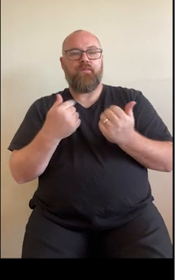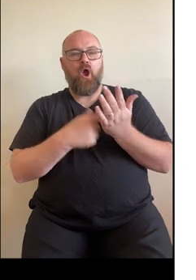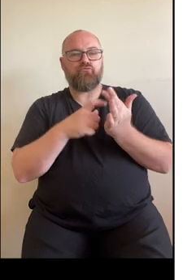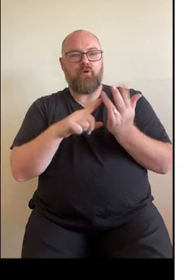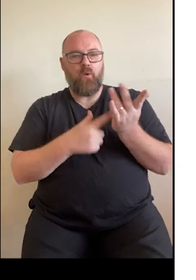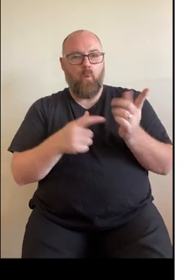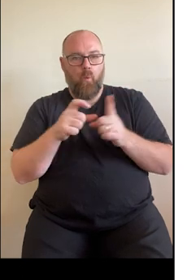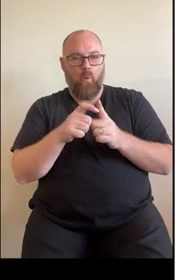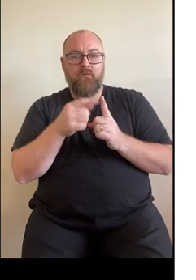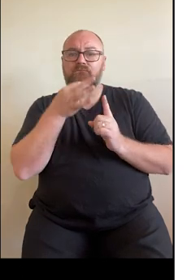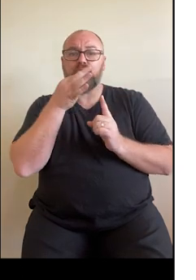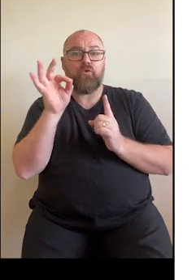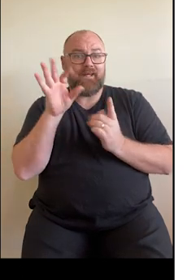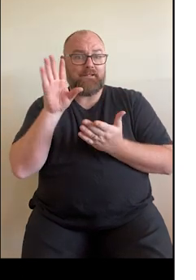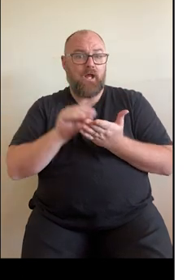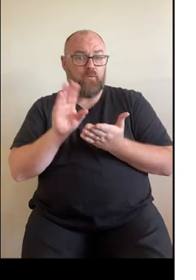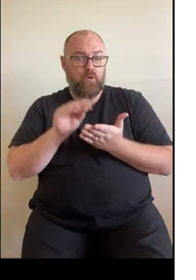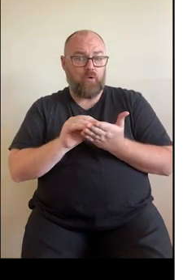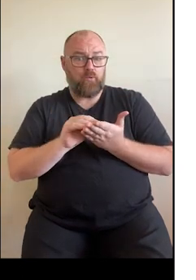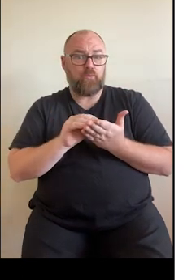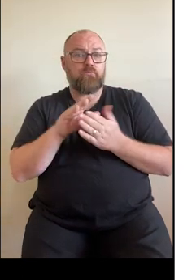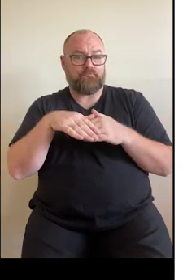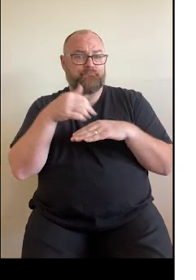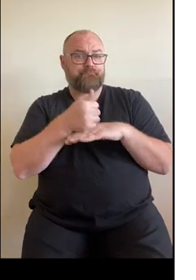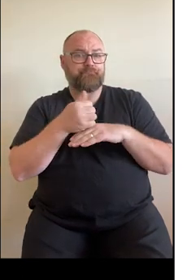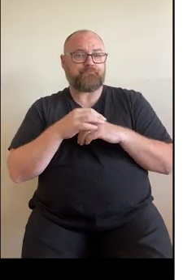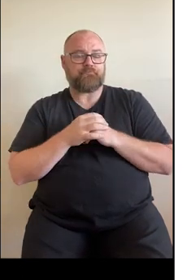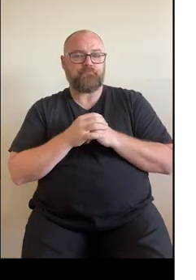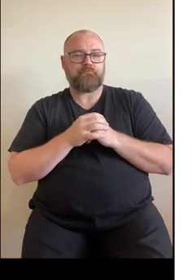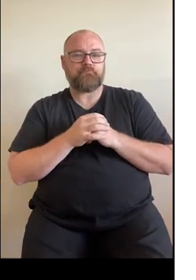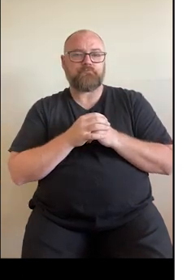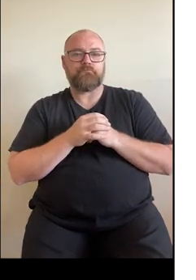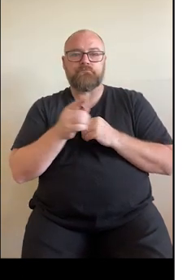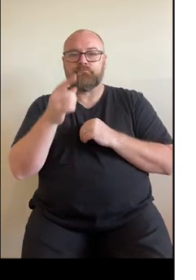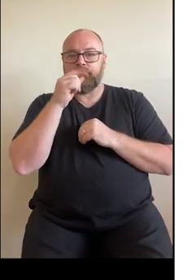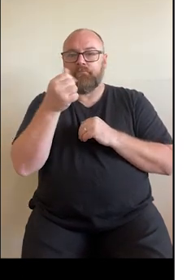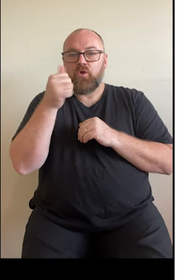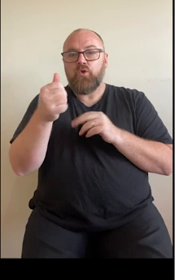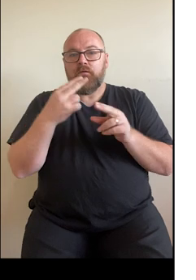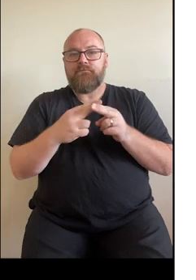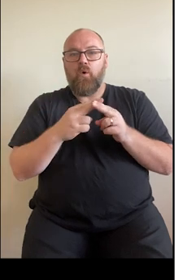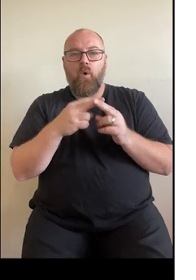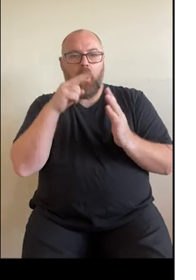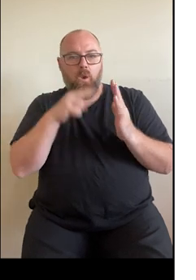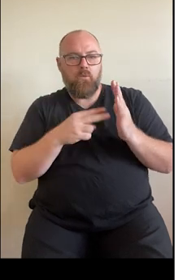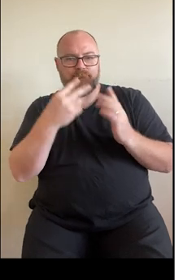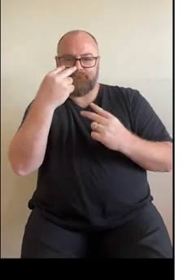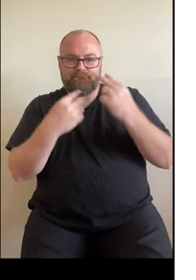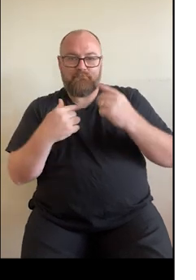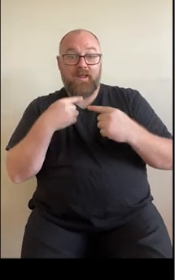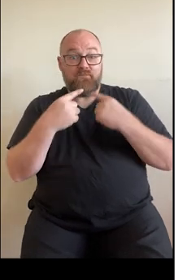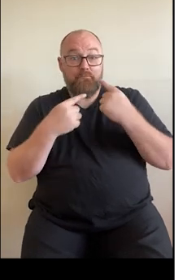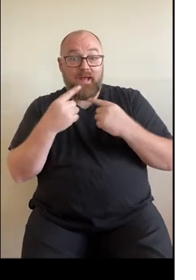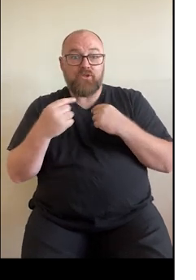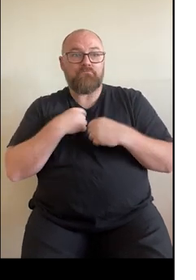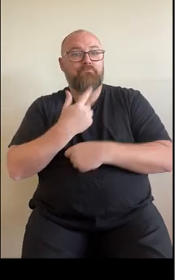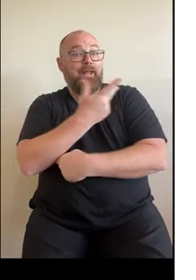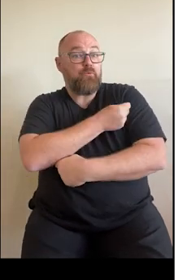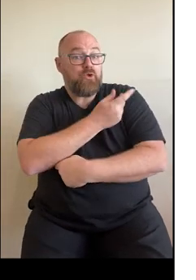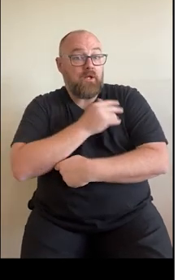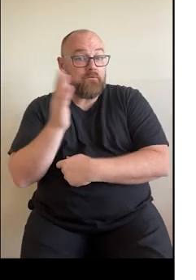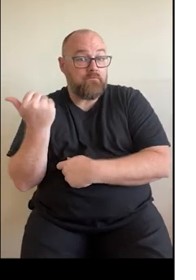It's a free application and it can be installed. You can use it to view your information such as immunisations,